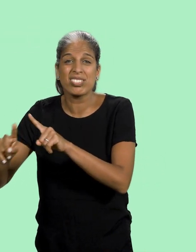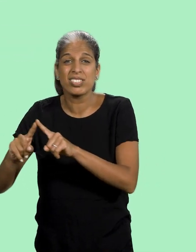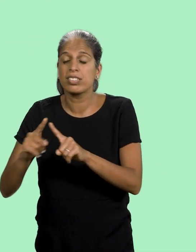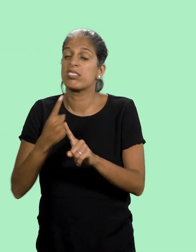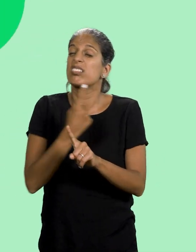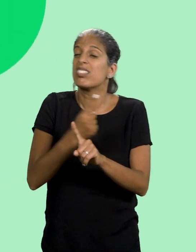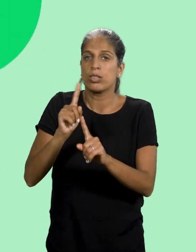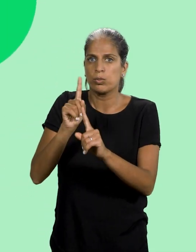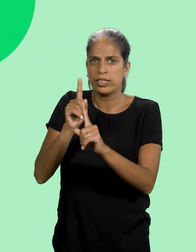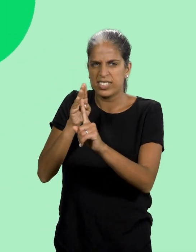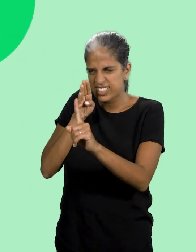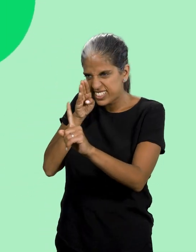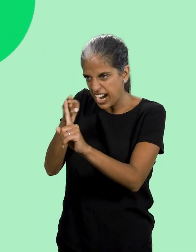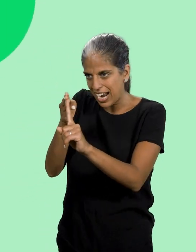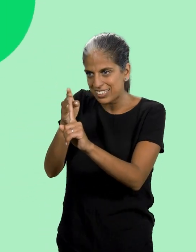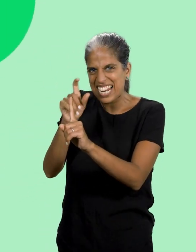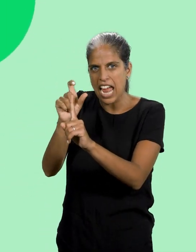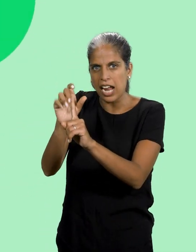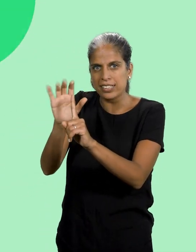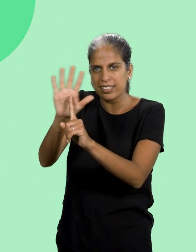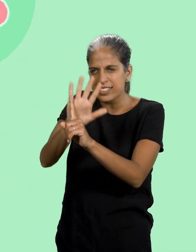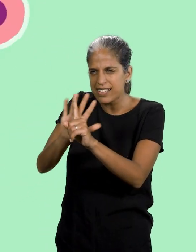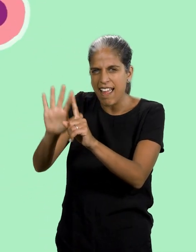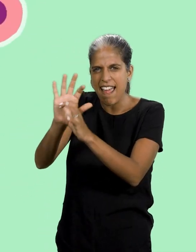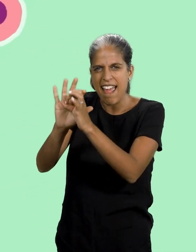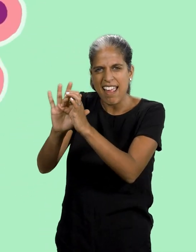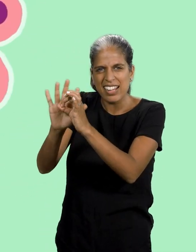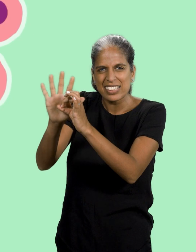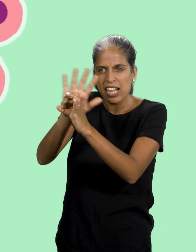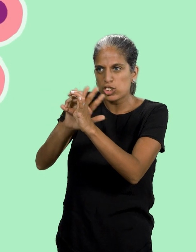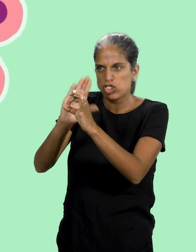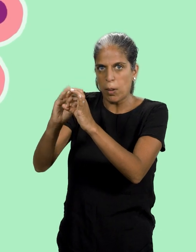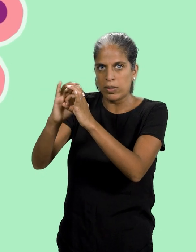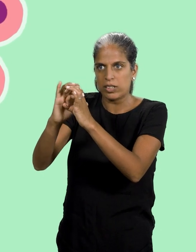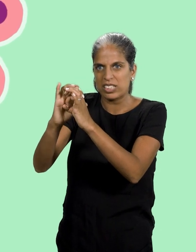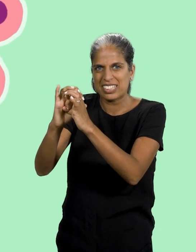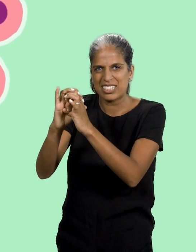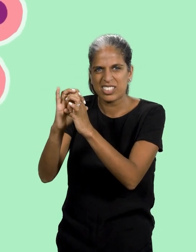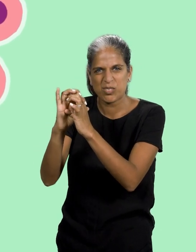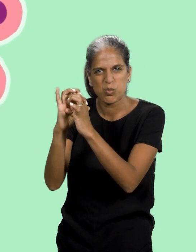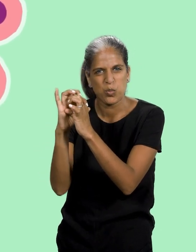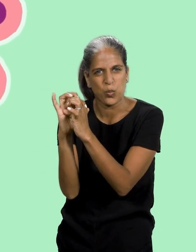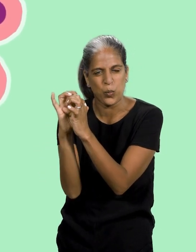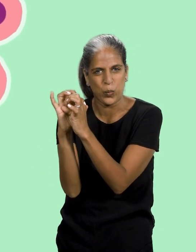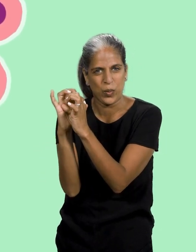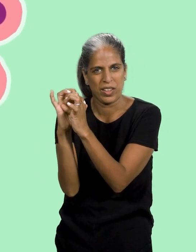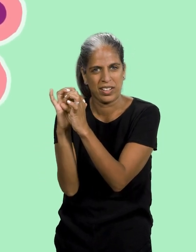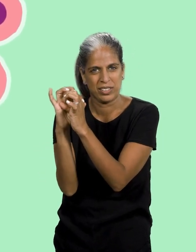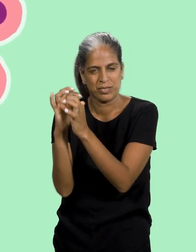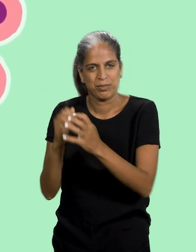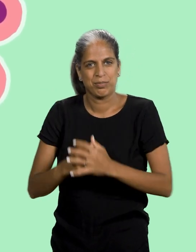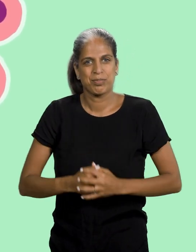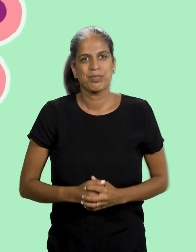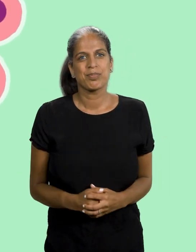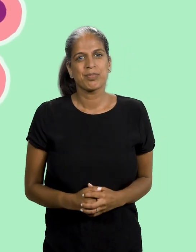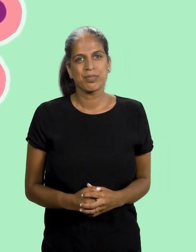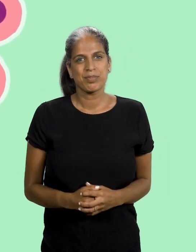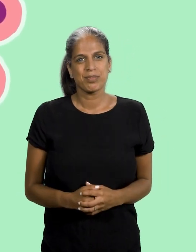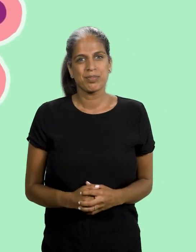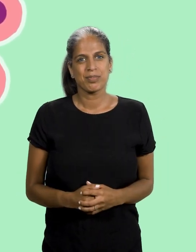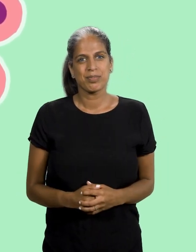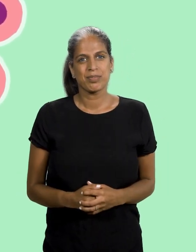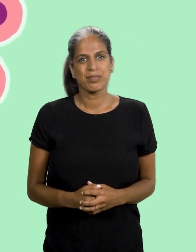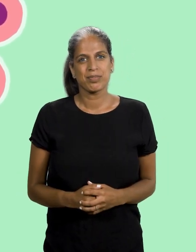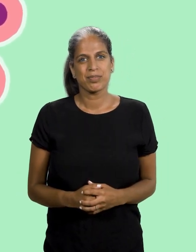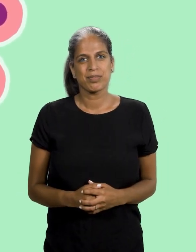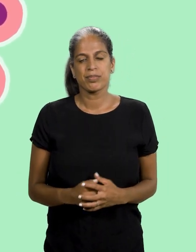are many different types of targeted therapies. Each one targets something in or around the cancer cell that is helping it